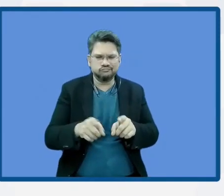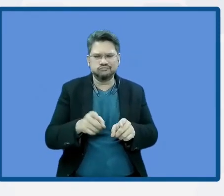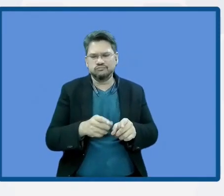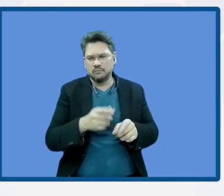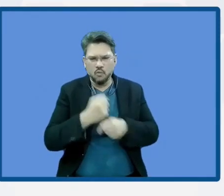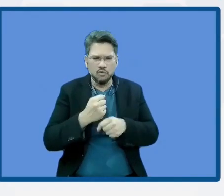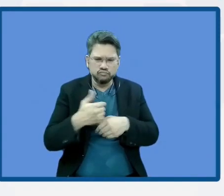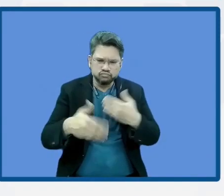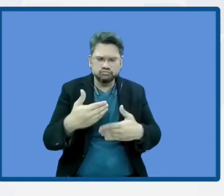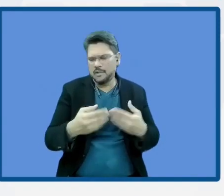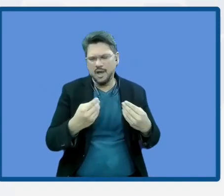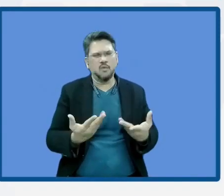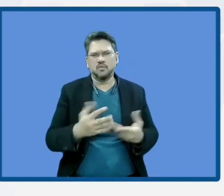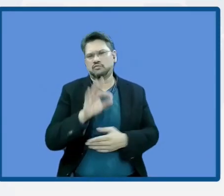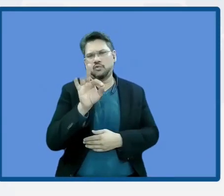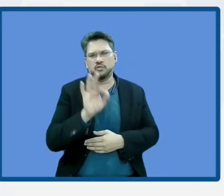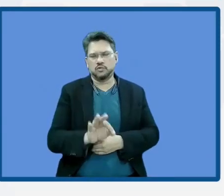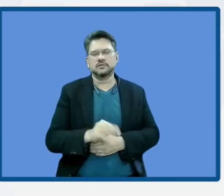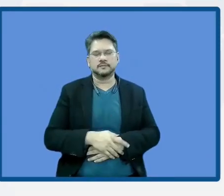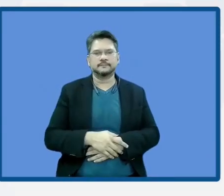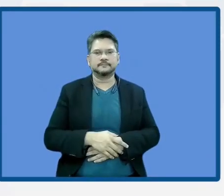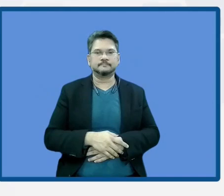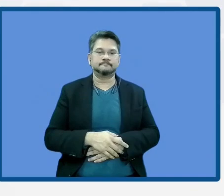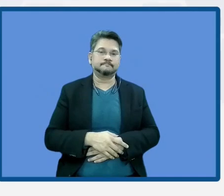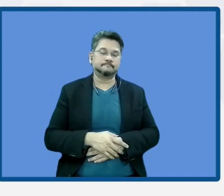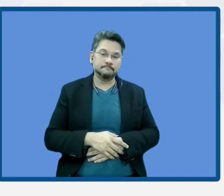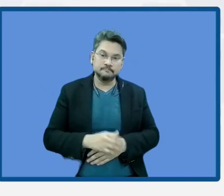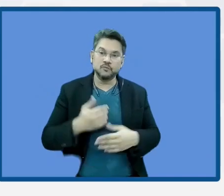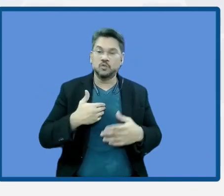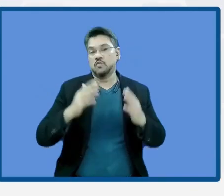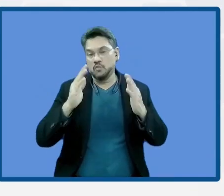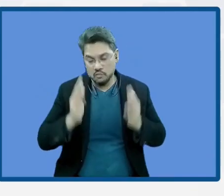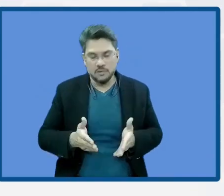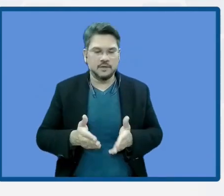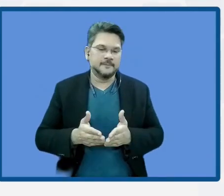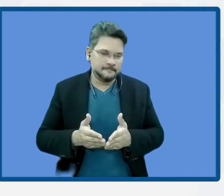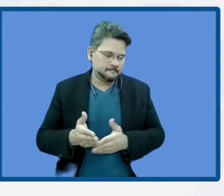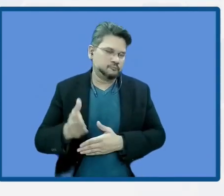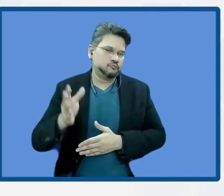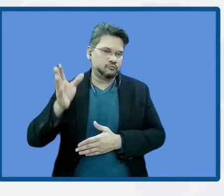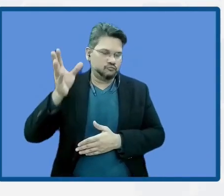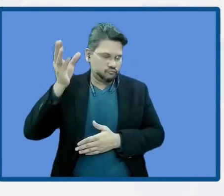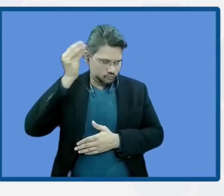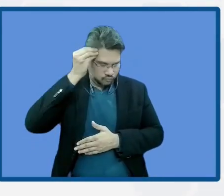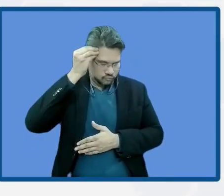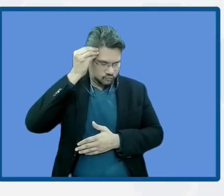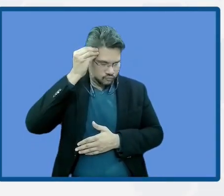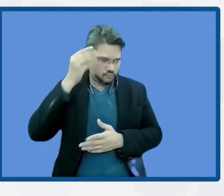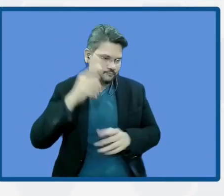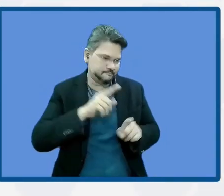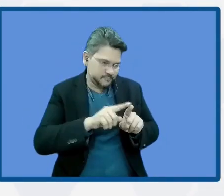We need to take into account the important elements for those who are producing these projects.